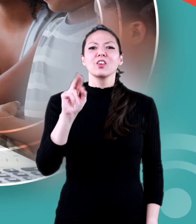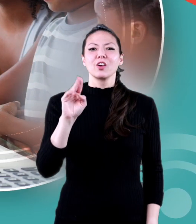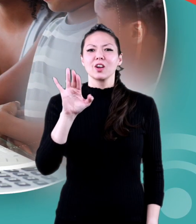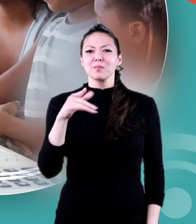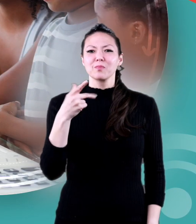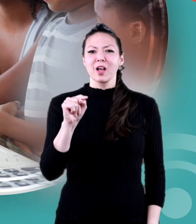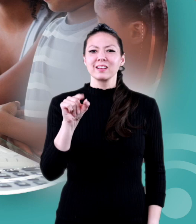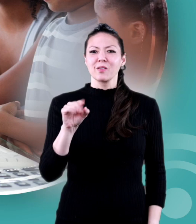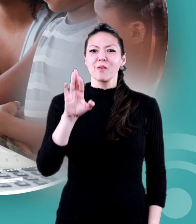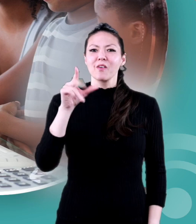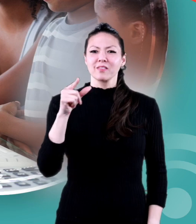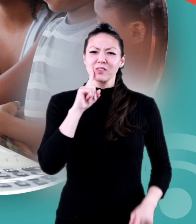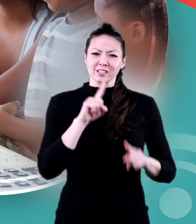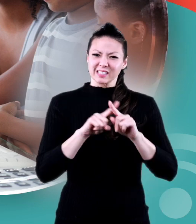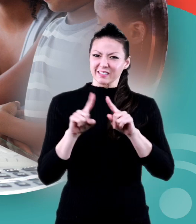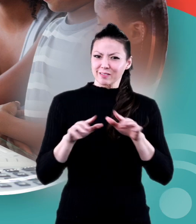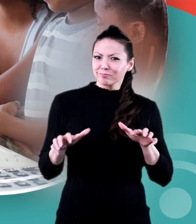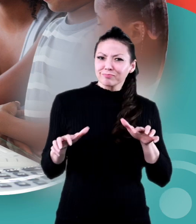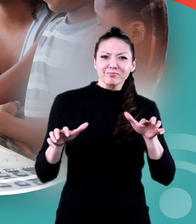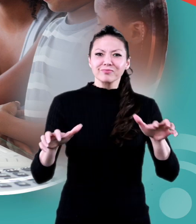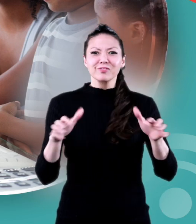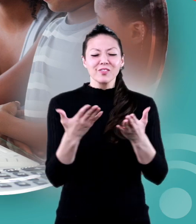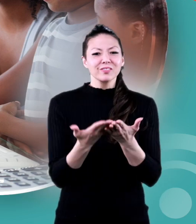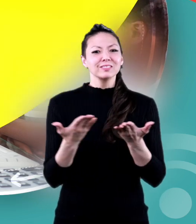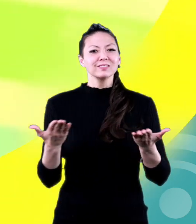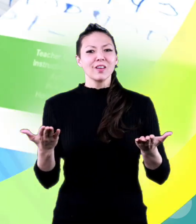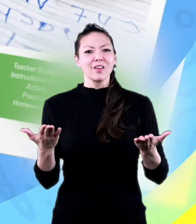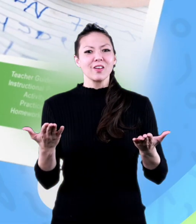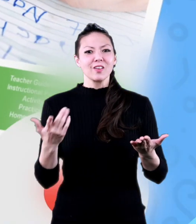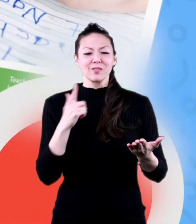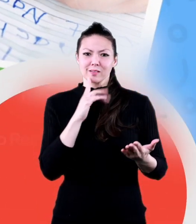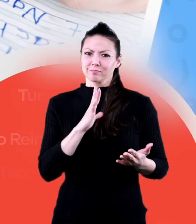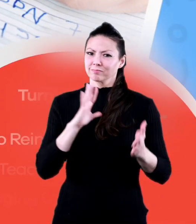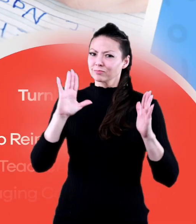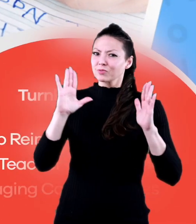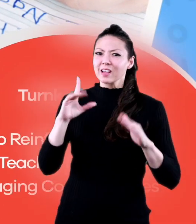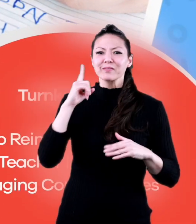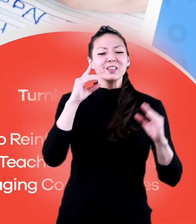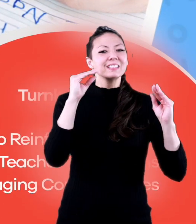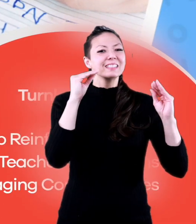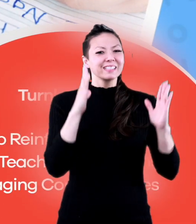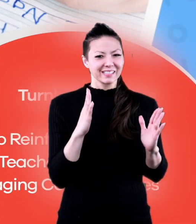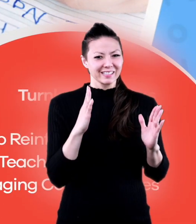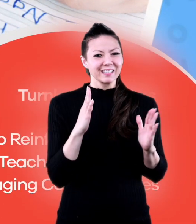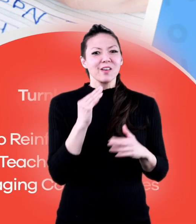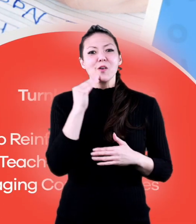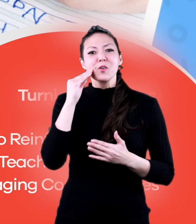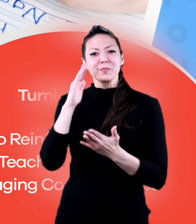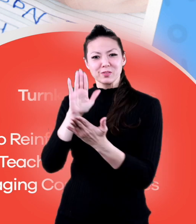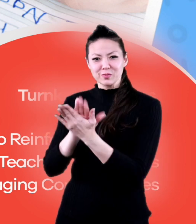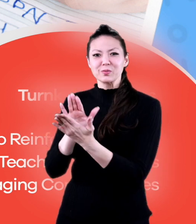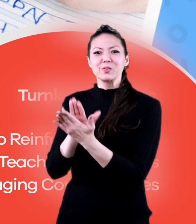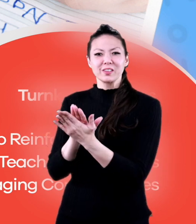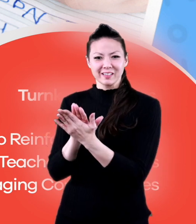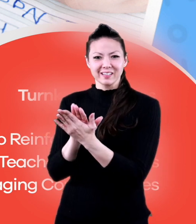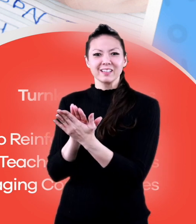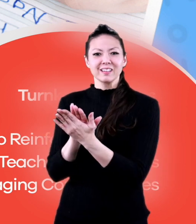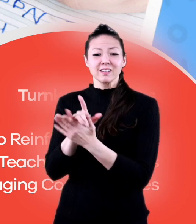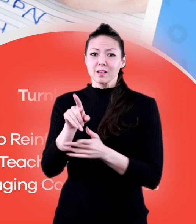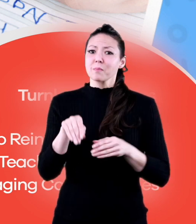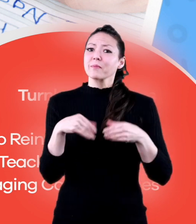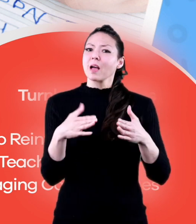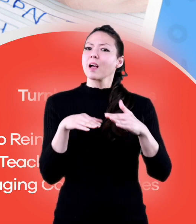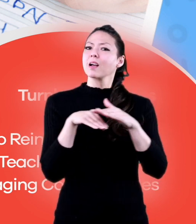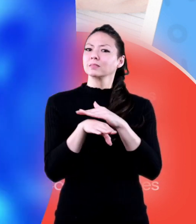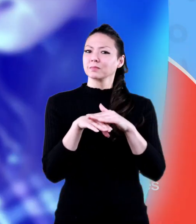.org for thousands of free resources and turnkey solutions for teachers and homeschoolers.